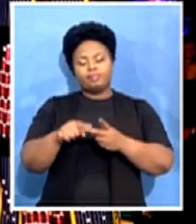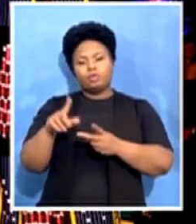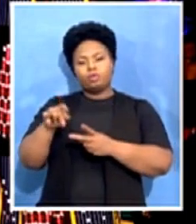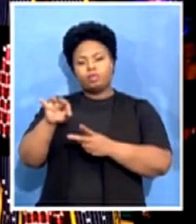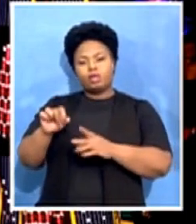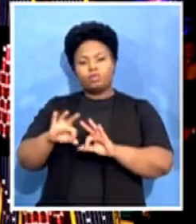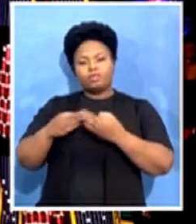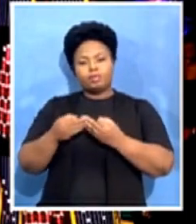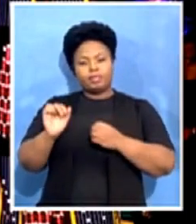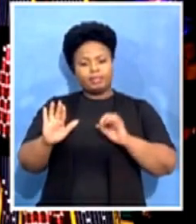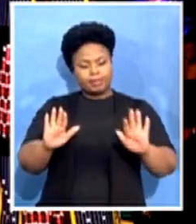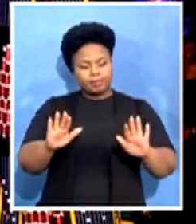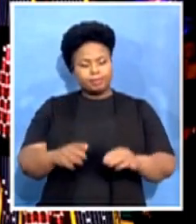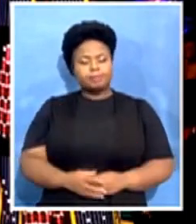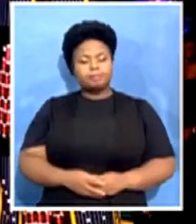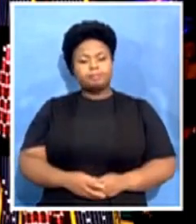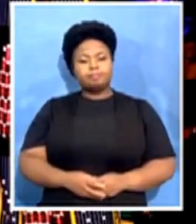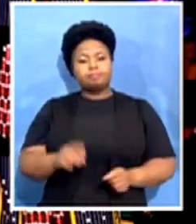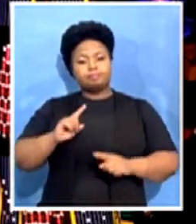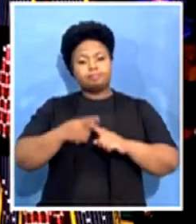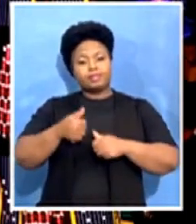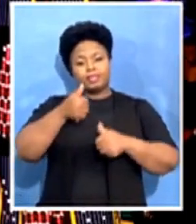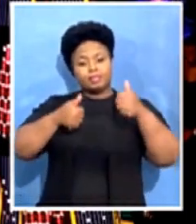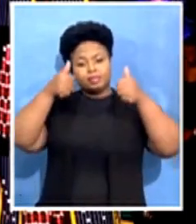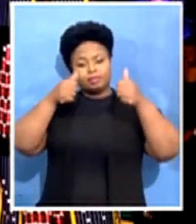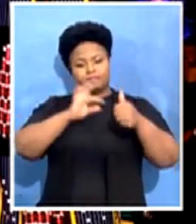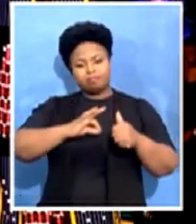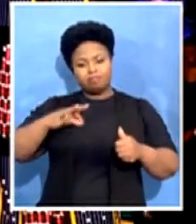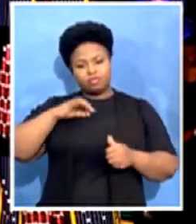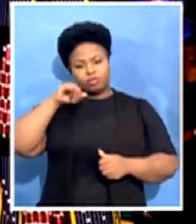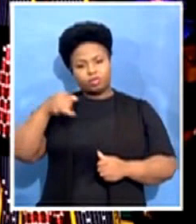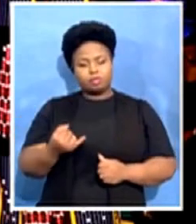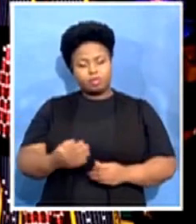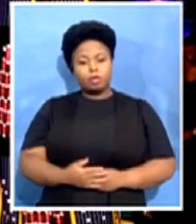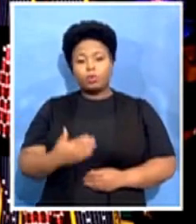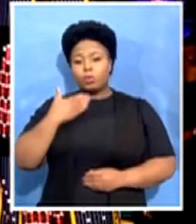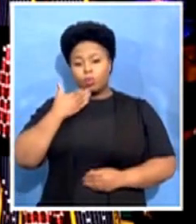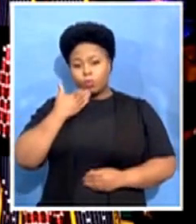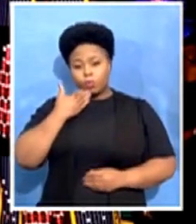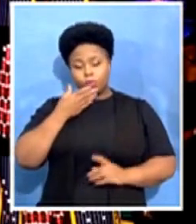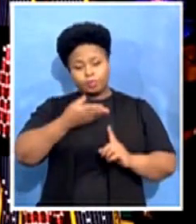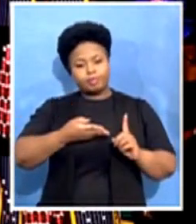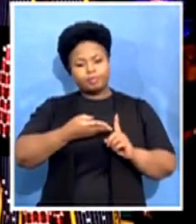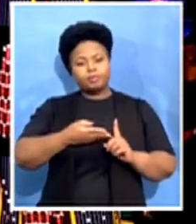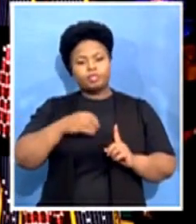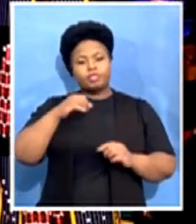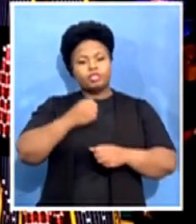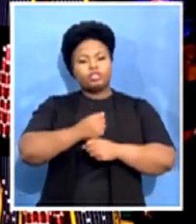Mayor of the City of Johannesburg, Councillor Jeff Makubo,